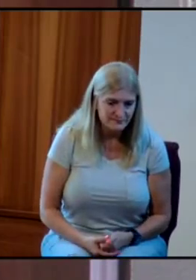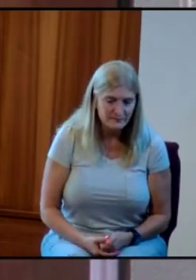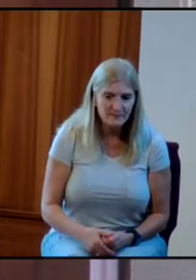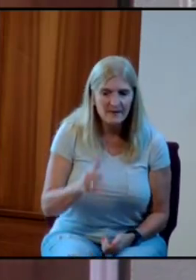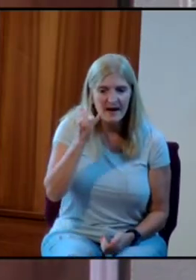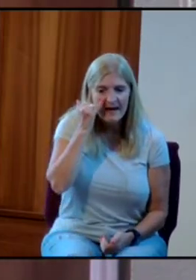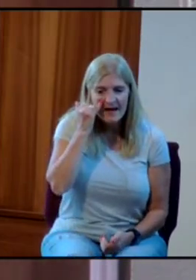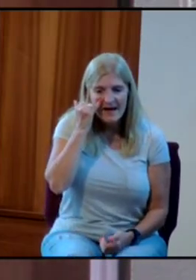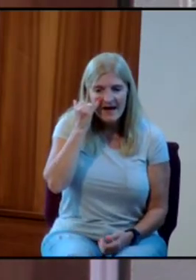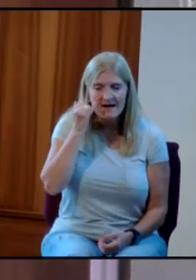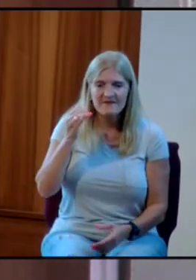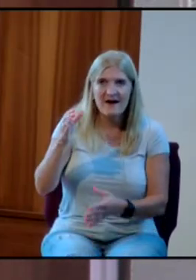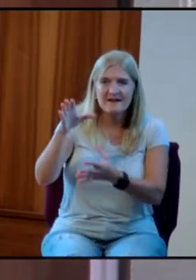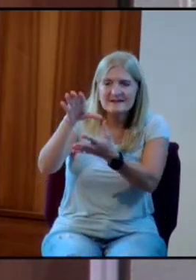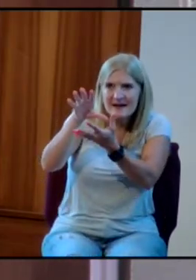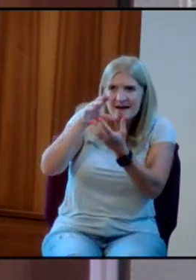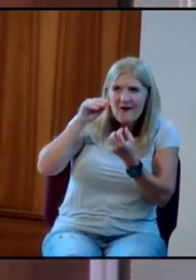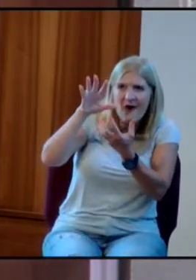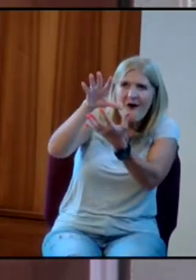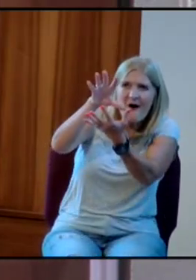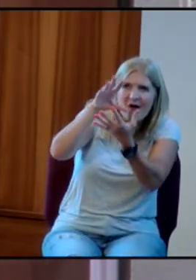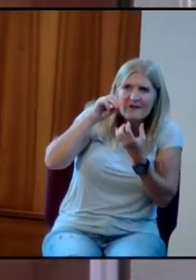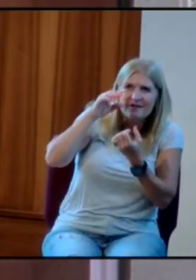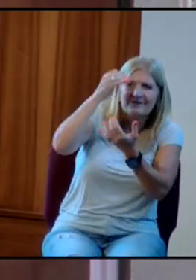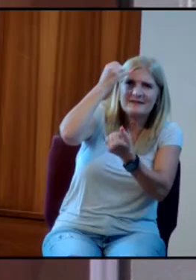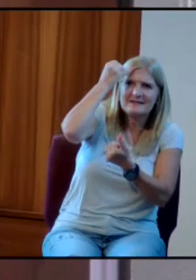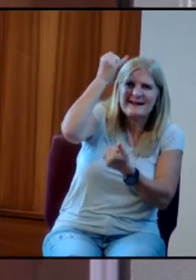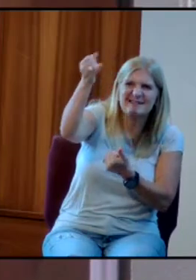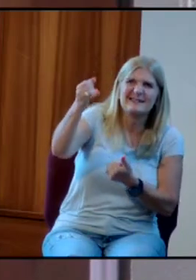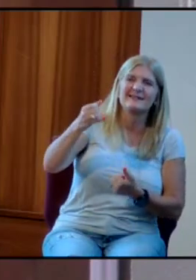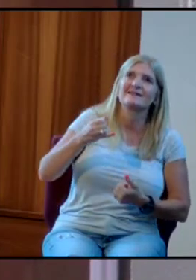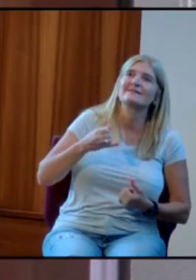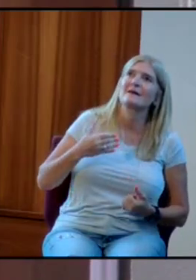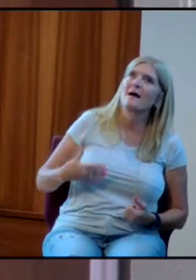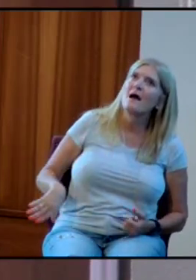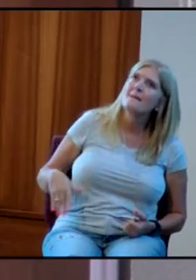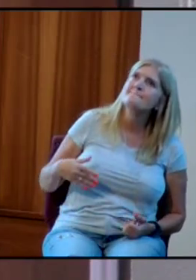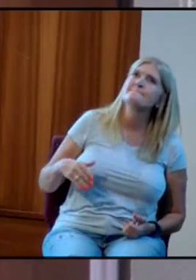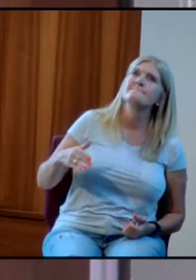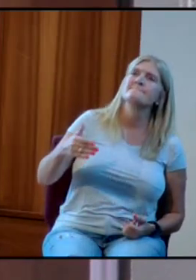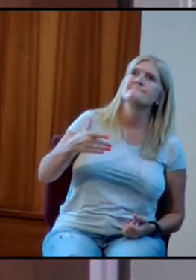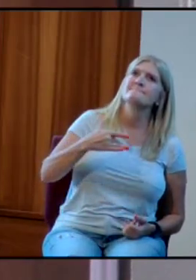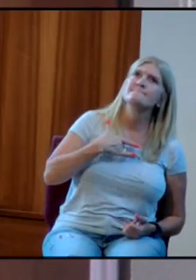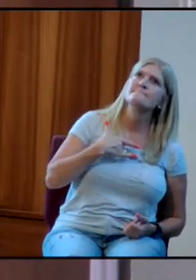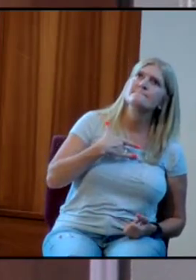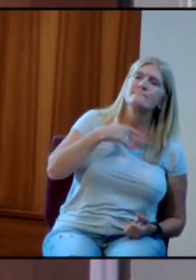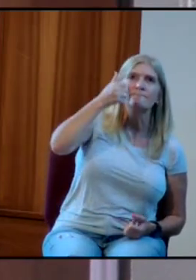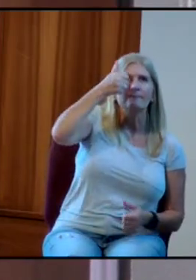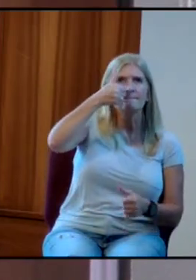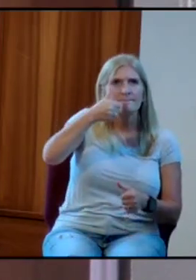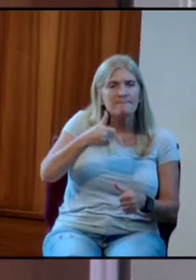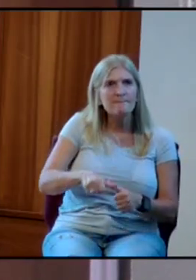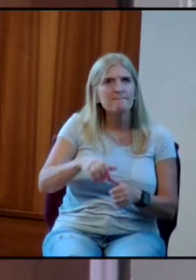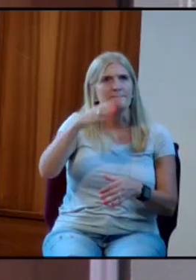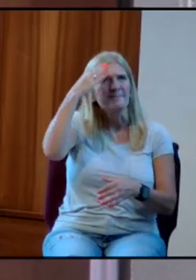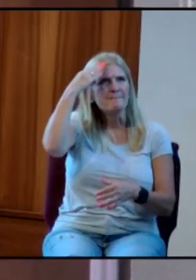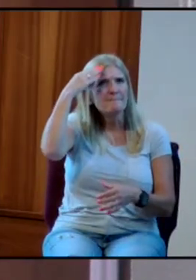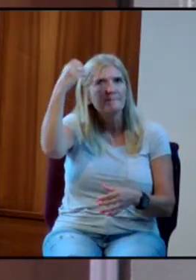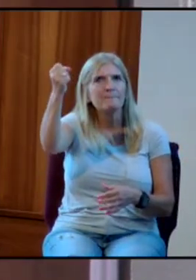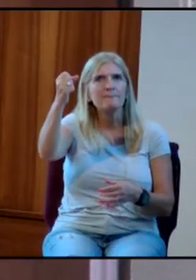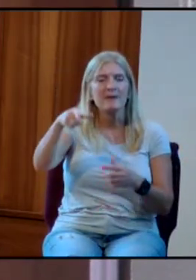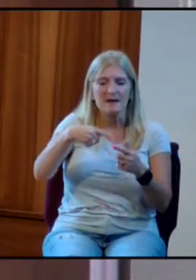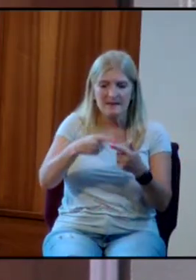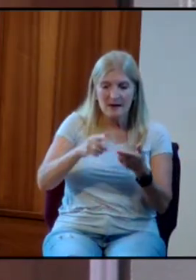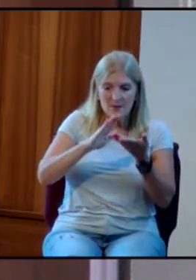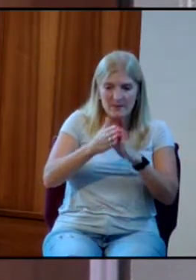absorb these ideas, if I absorb these teachings, it makes me the better man that I want